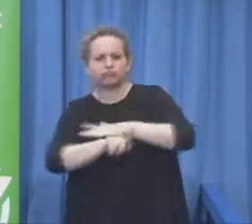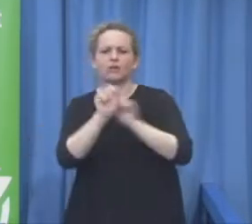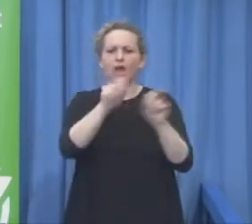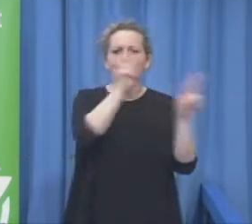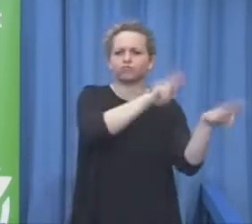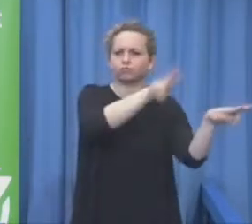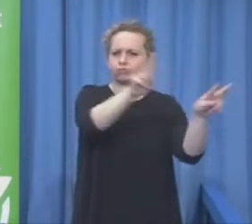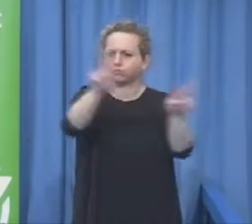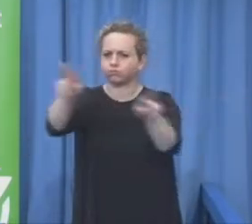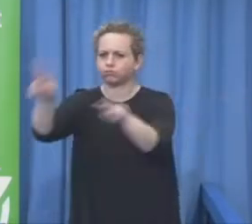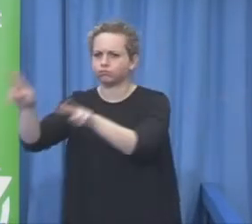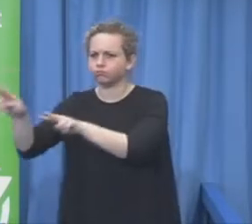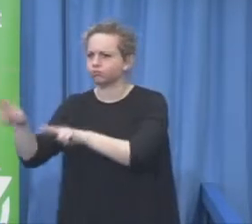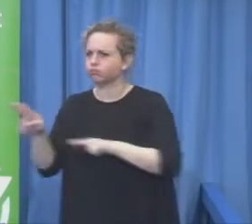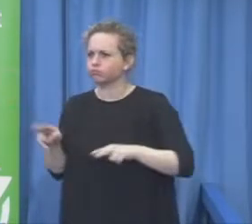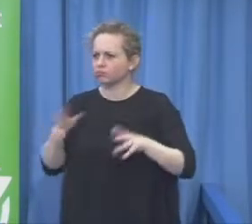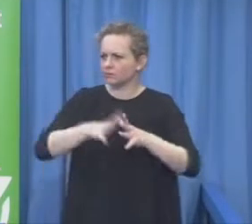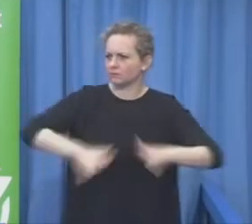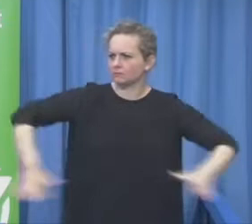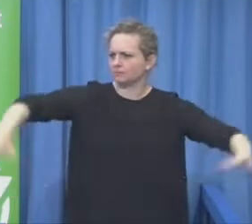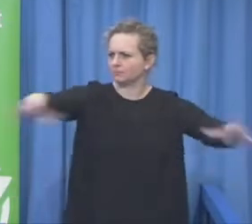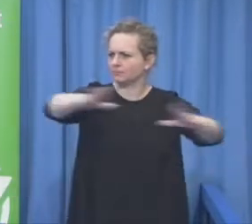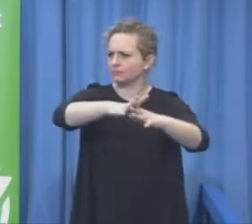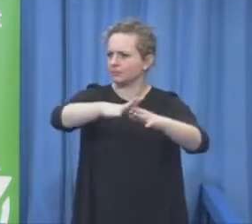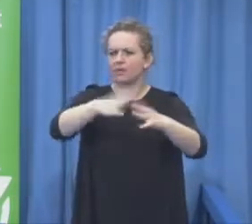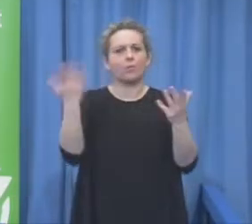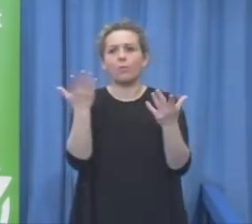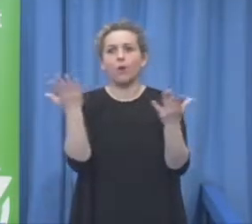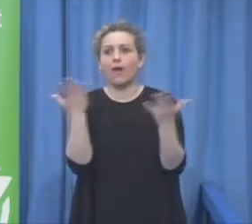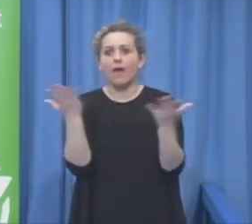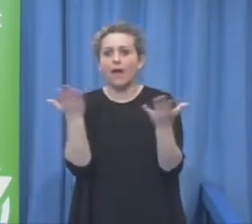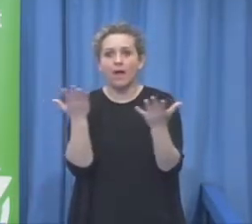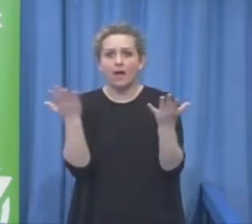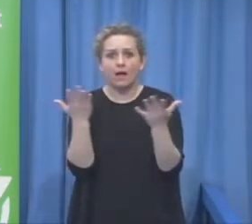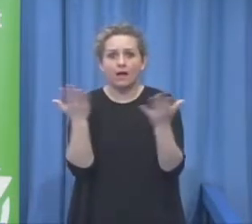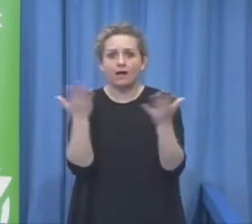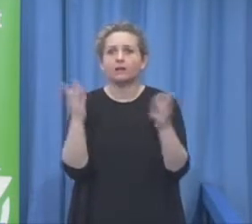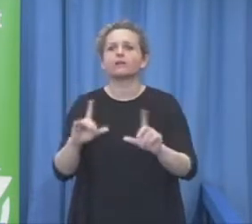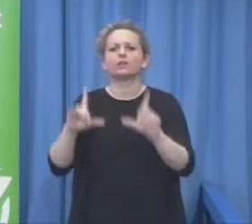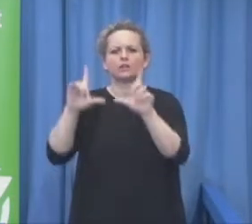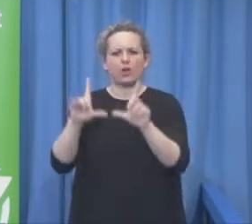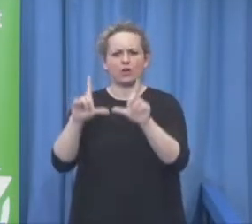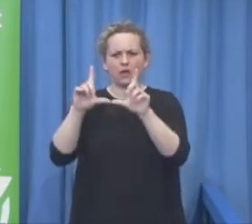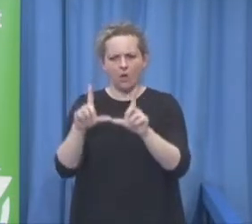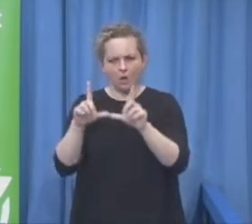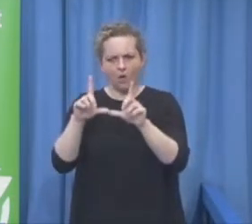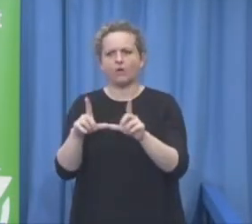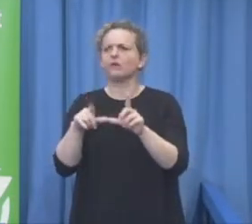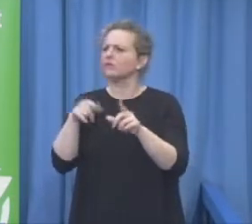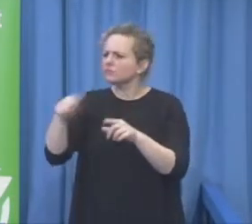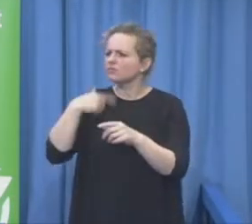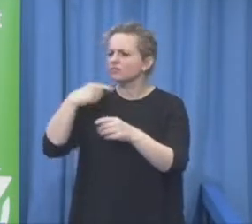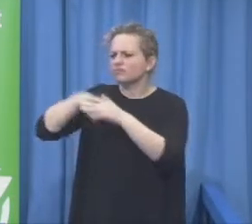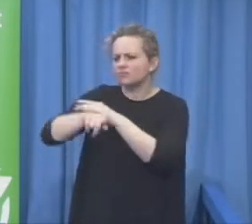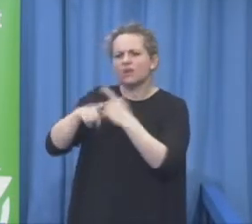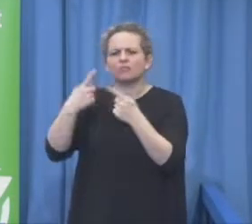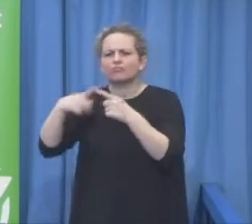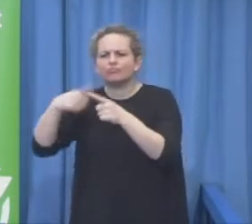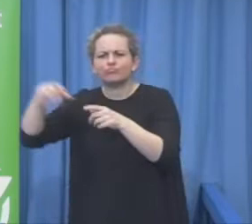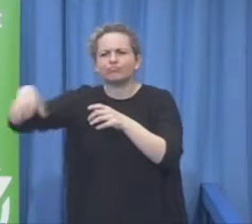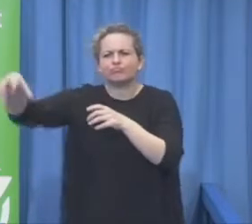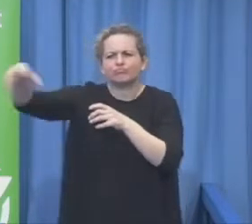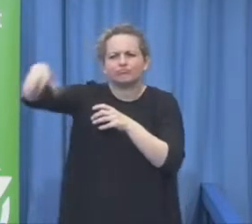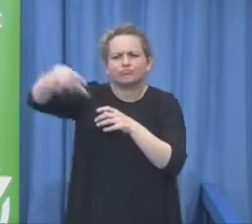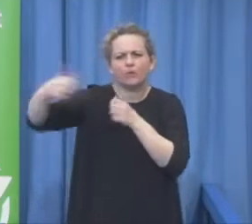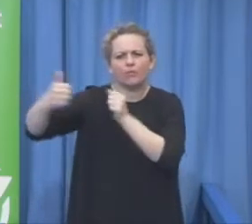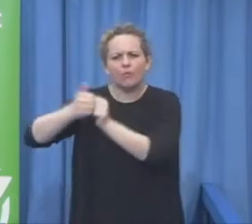district collaborate with construction companies collaborate give us a wall collaborate with the railway company